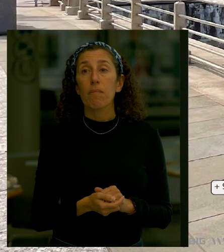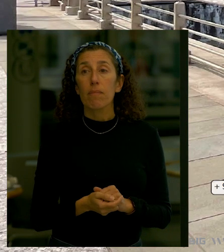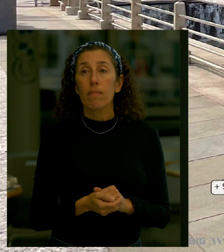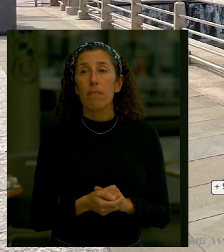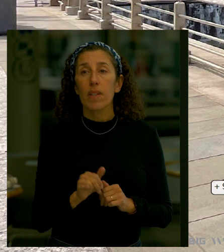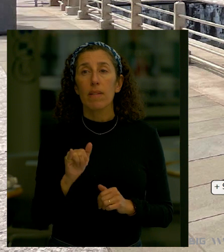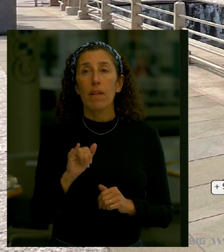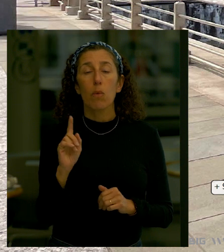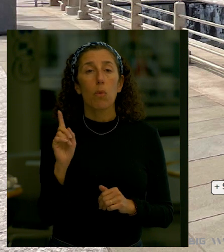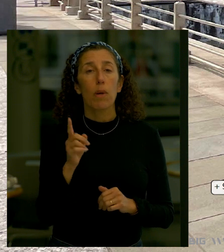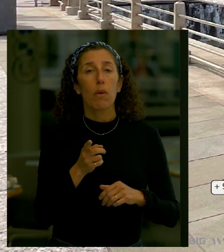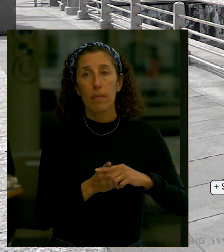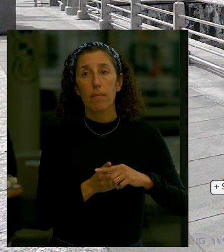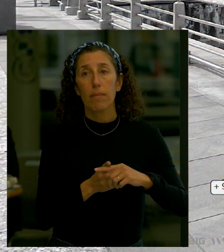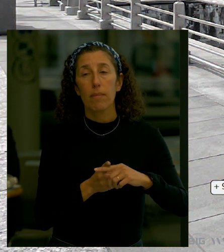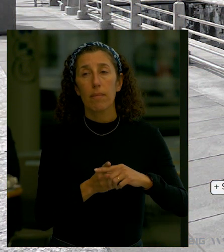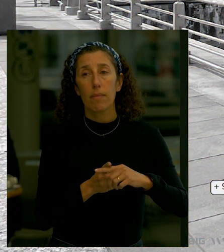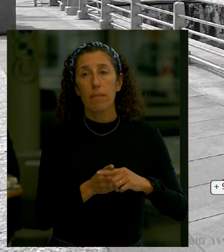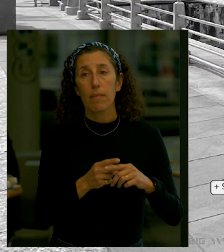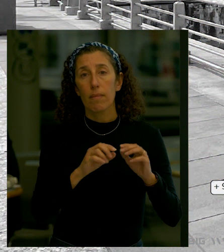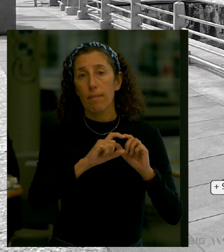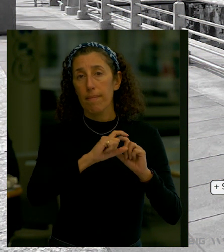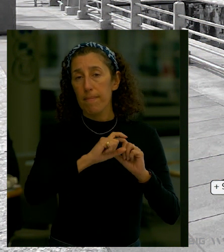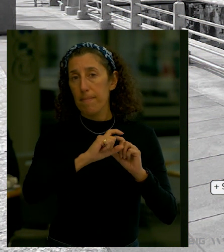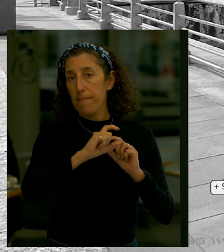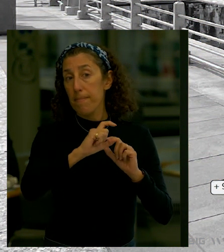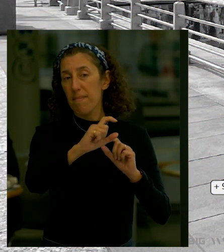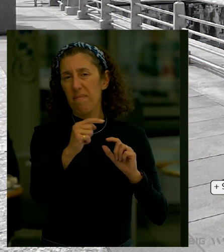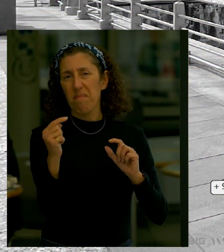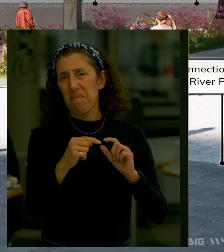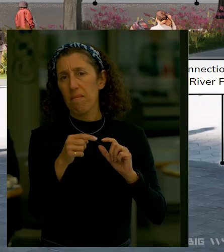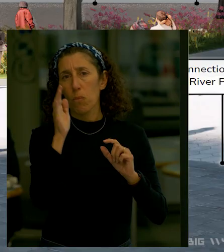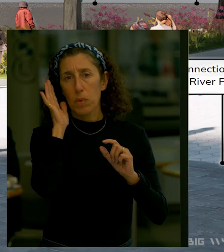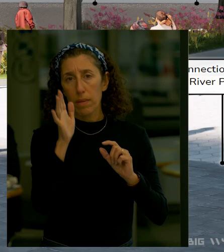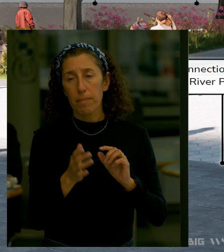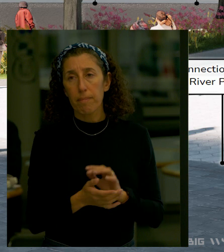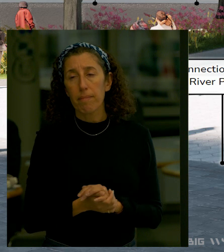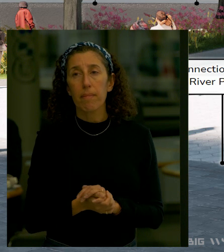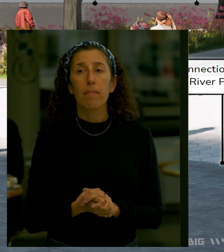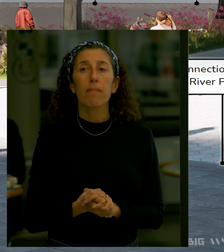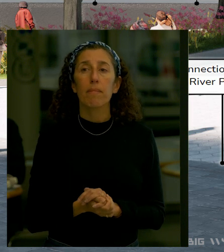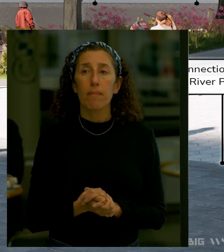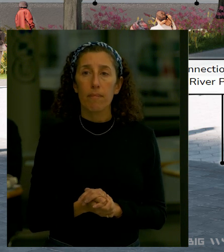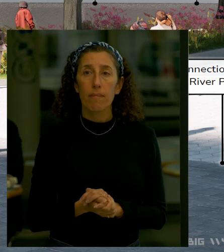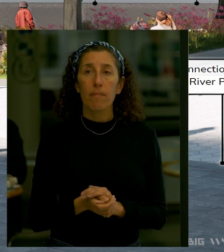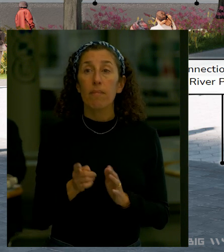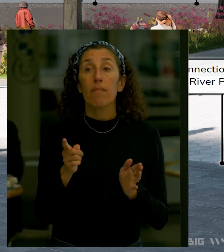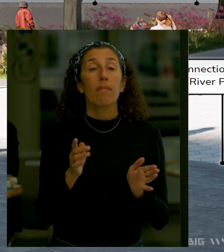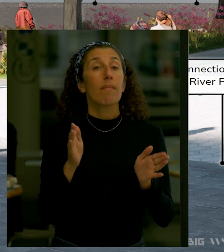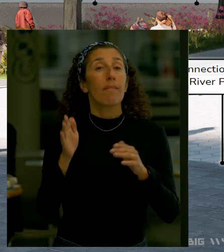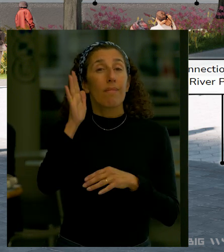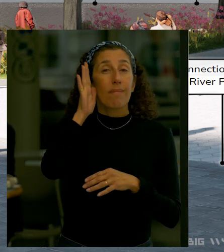right now that's currently in existence there's the project elements that are going to be going and there's the shot